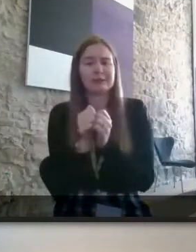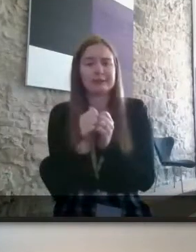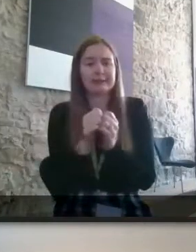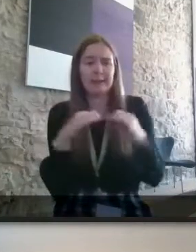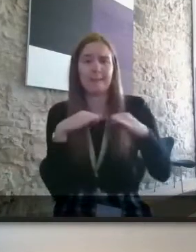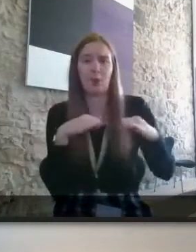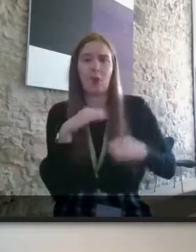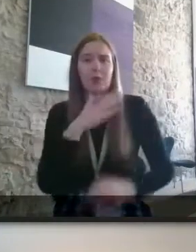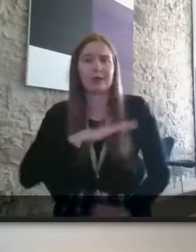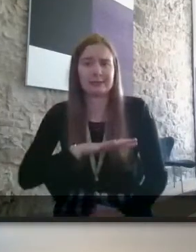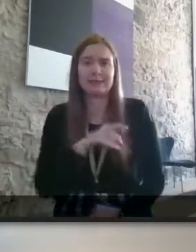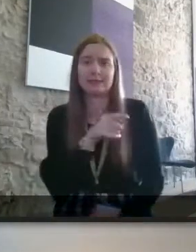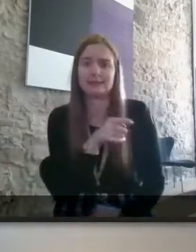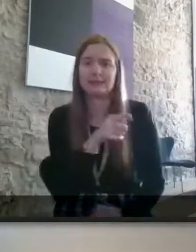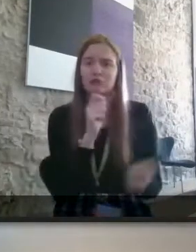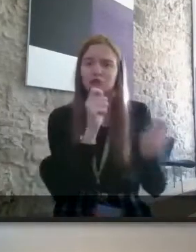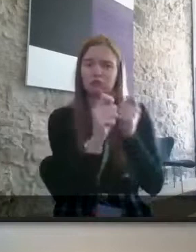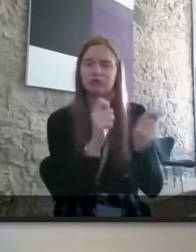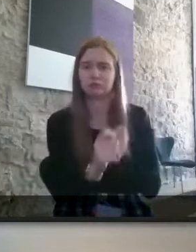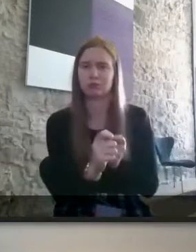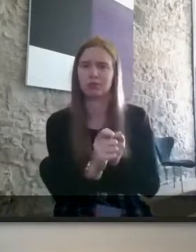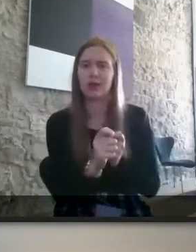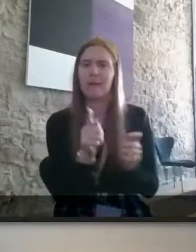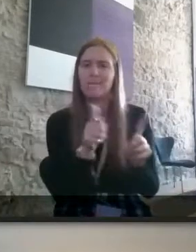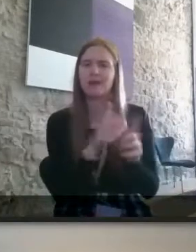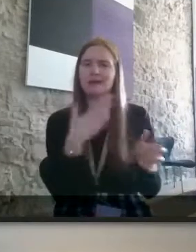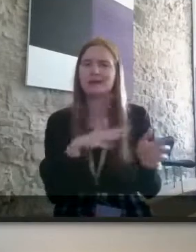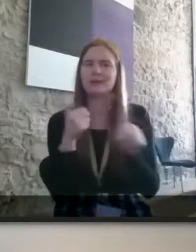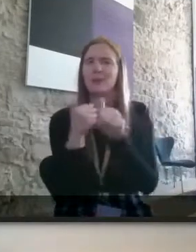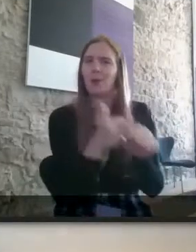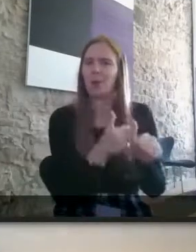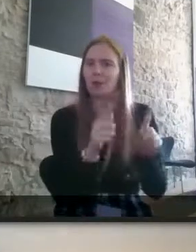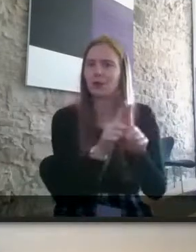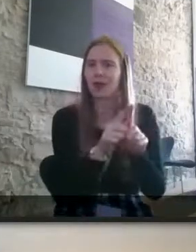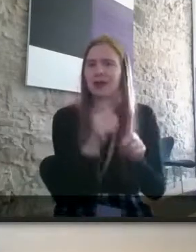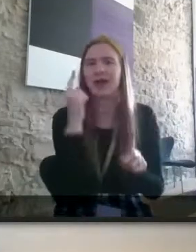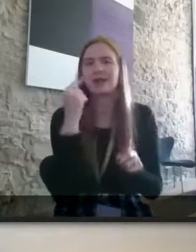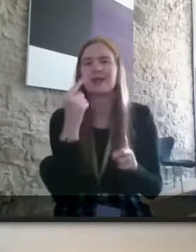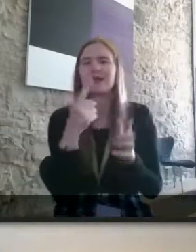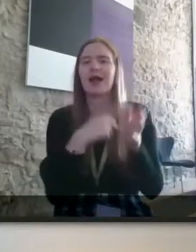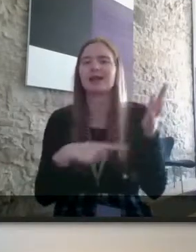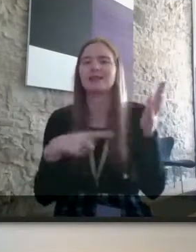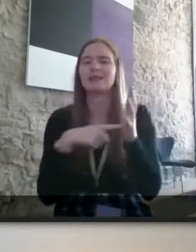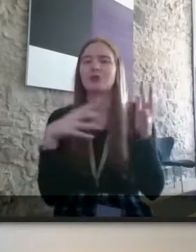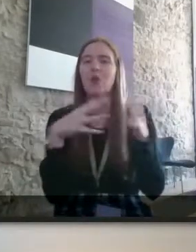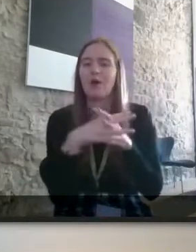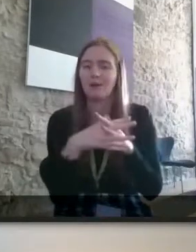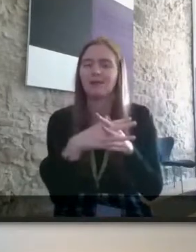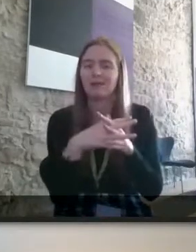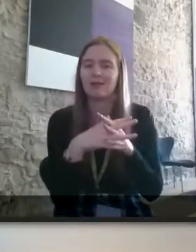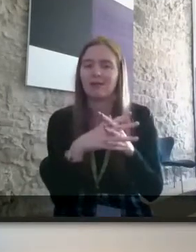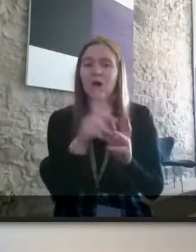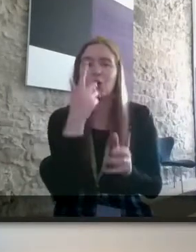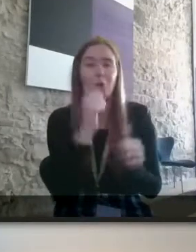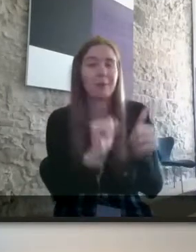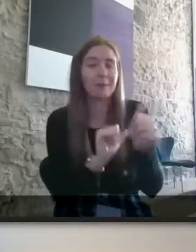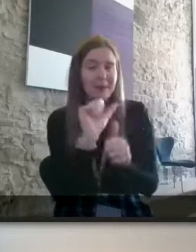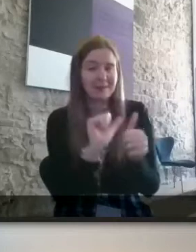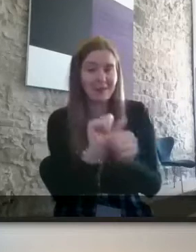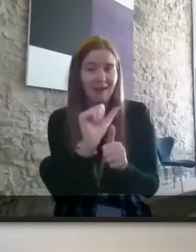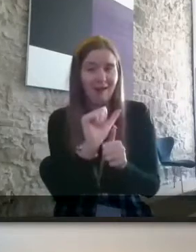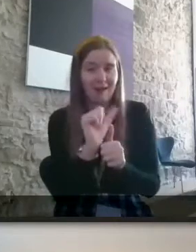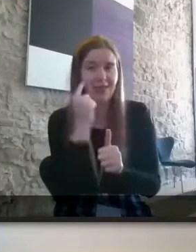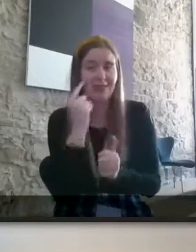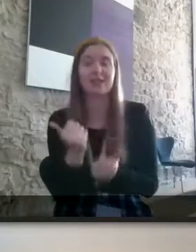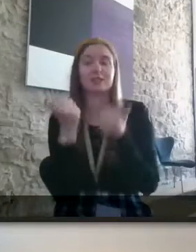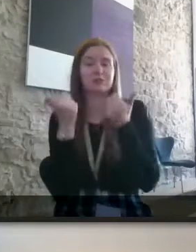to um change but they do need support and i think things like access to work um it could be better it's brilliant it's a little